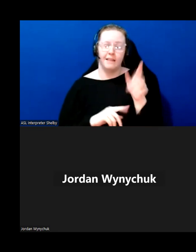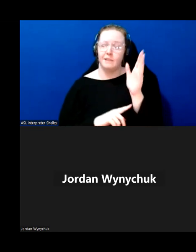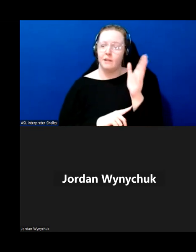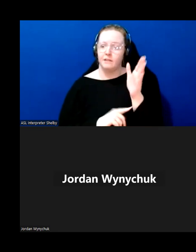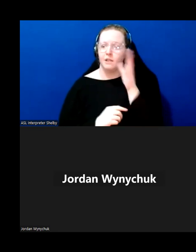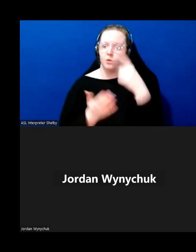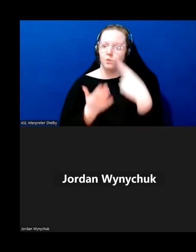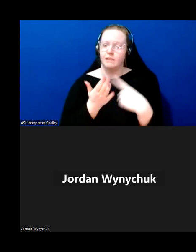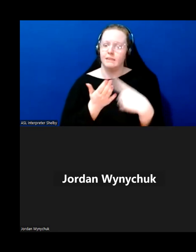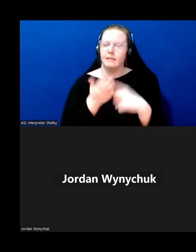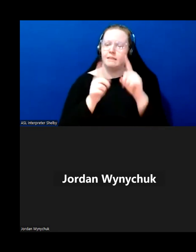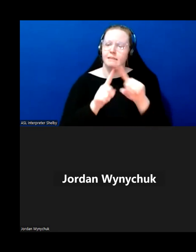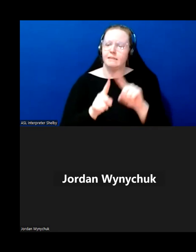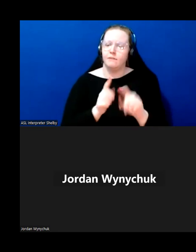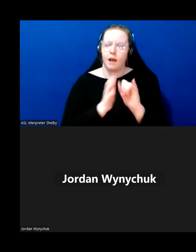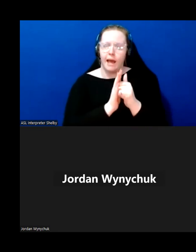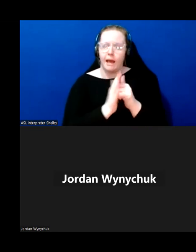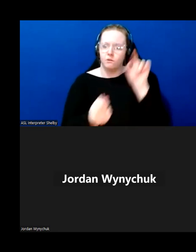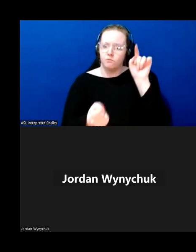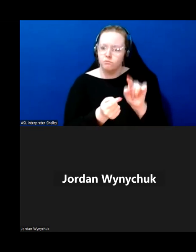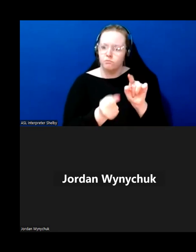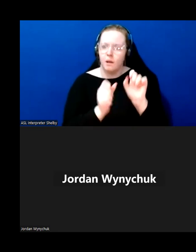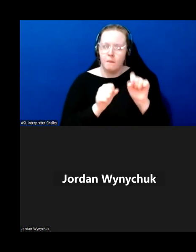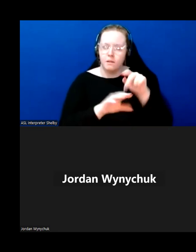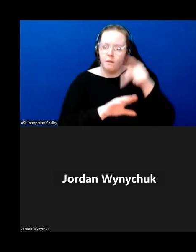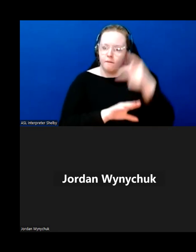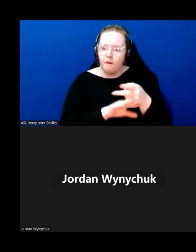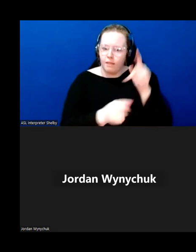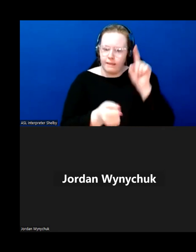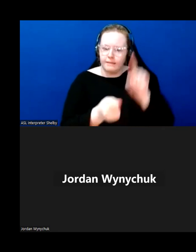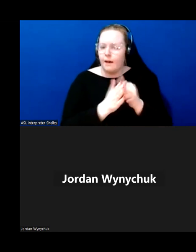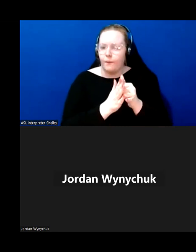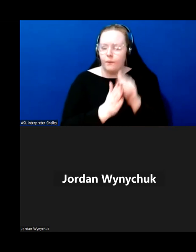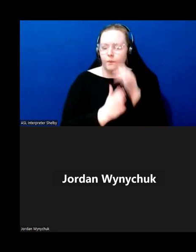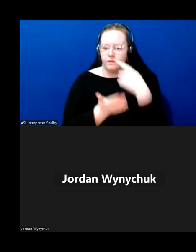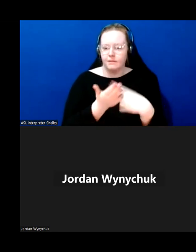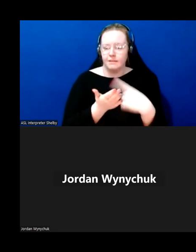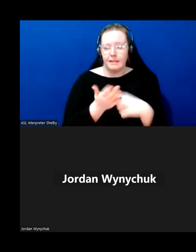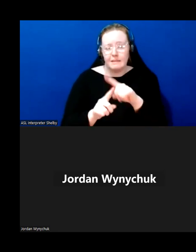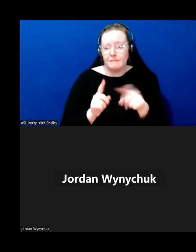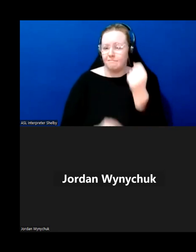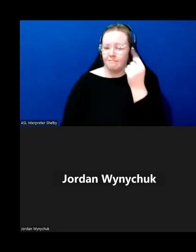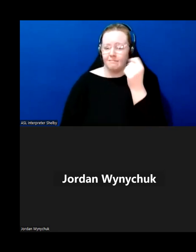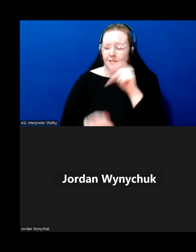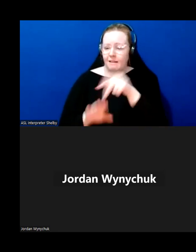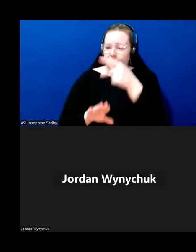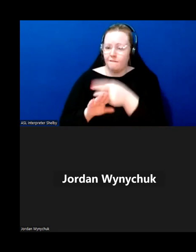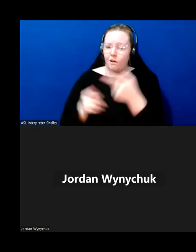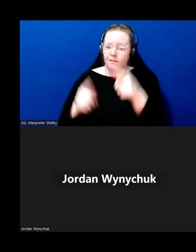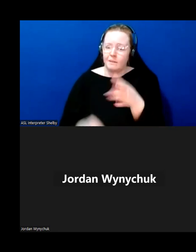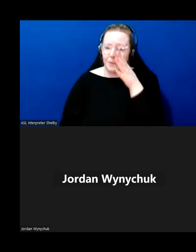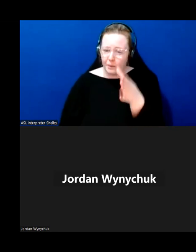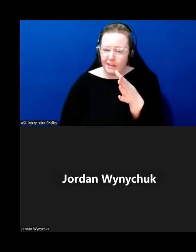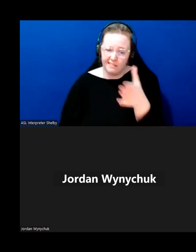about ways to um reduce the risk of falls but uh falls they're going to happen uh as you see one of three fall one of three